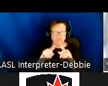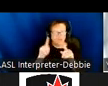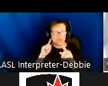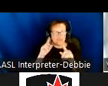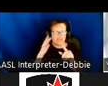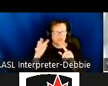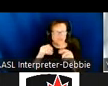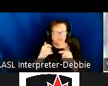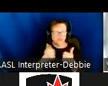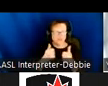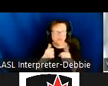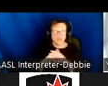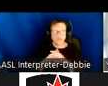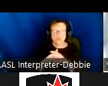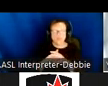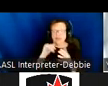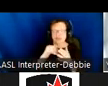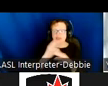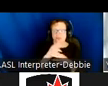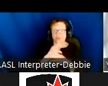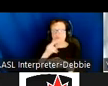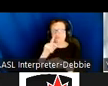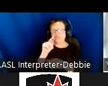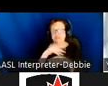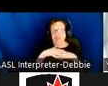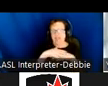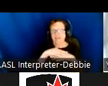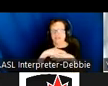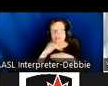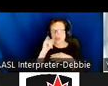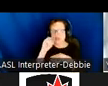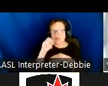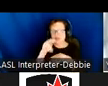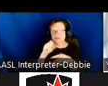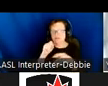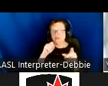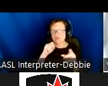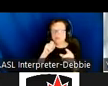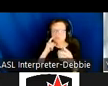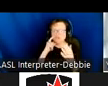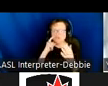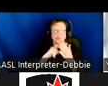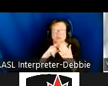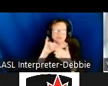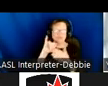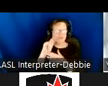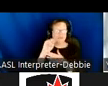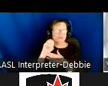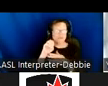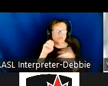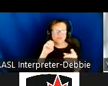In this alternative, we use tactile icons. Here, objects that are recognized by image are represented with simplified